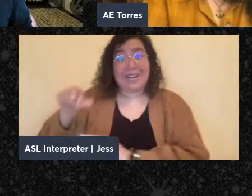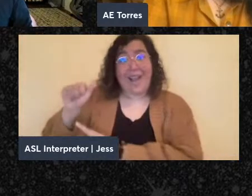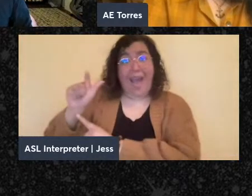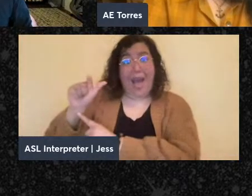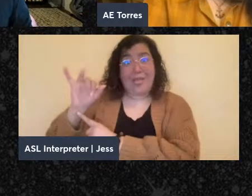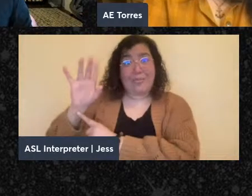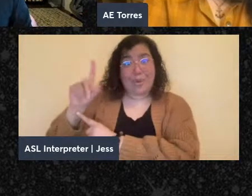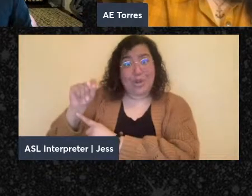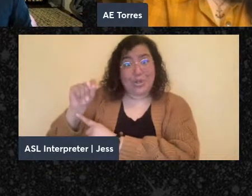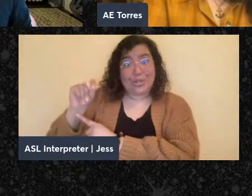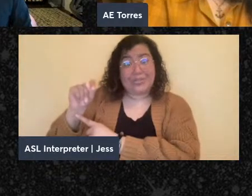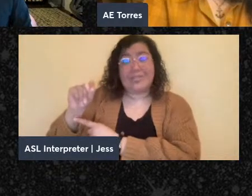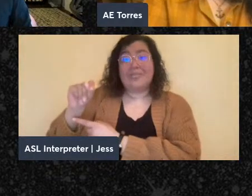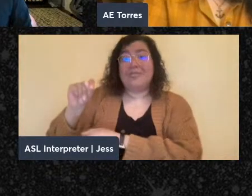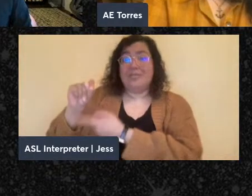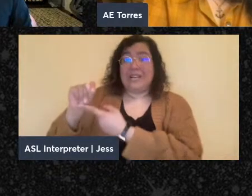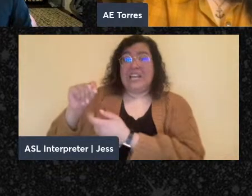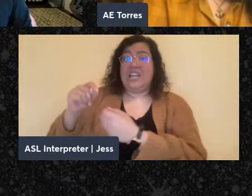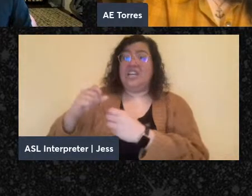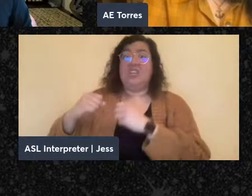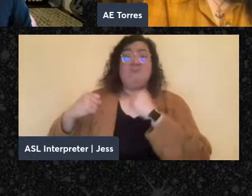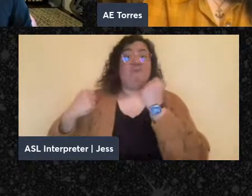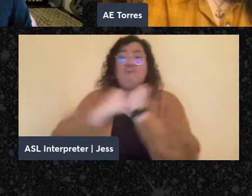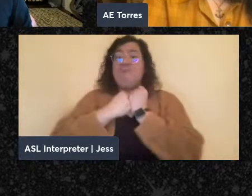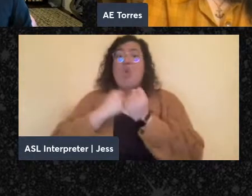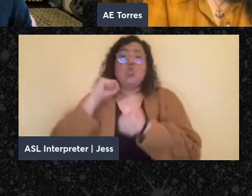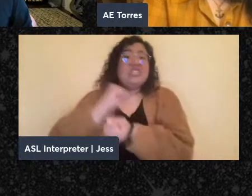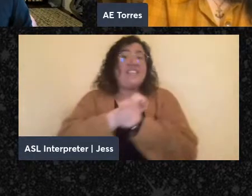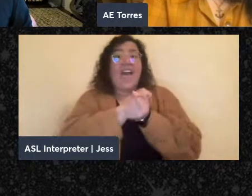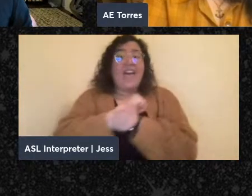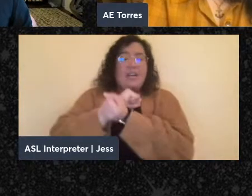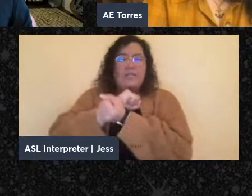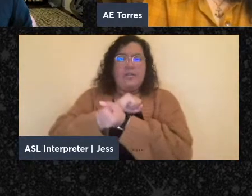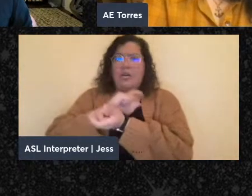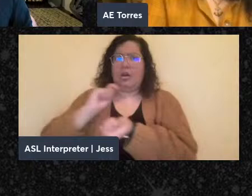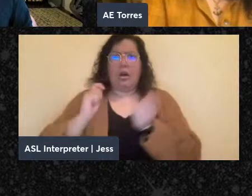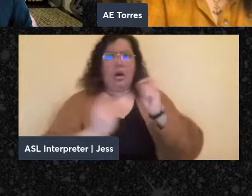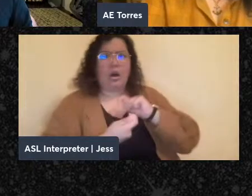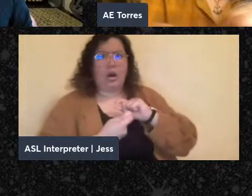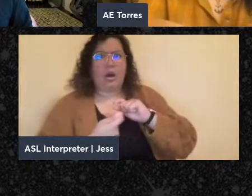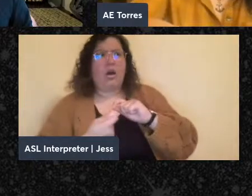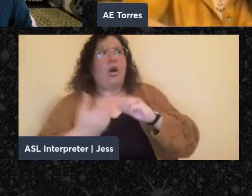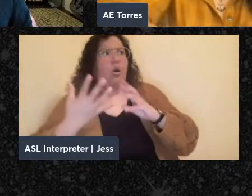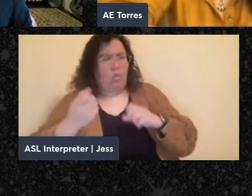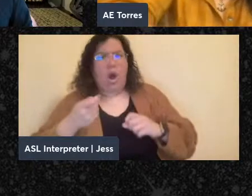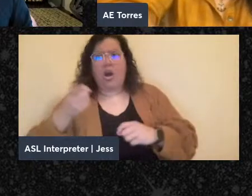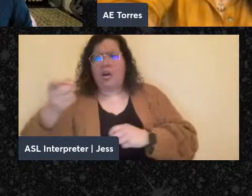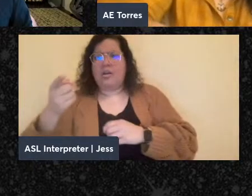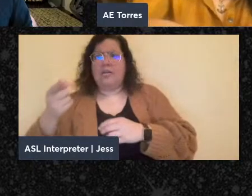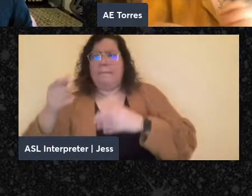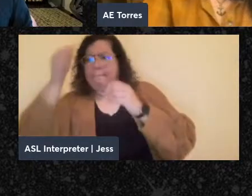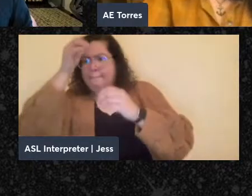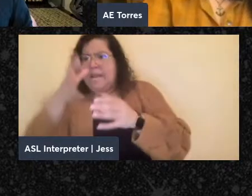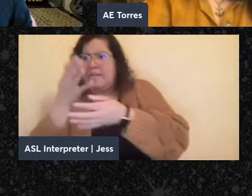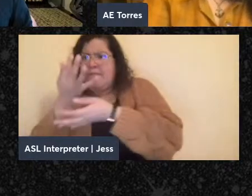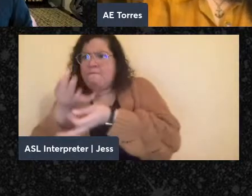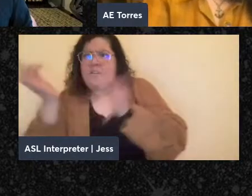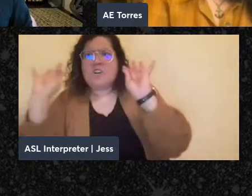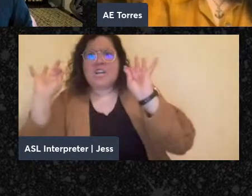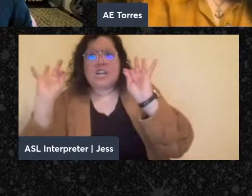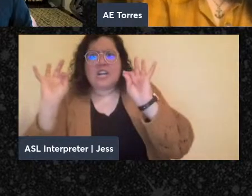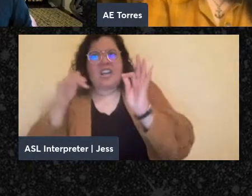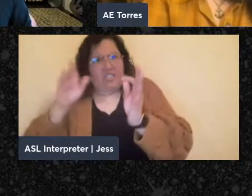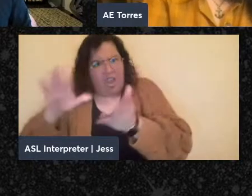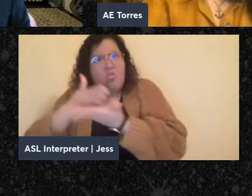fighting for the slave power to advocating for the rights of freedmen, even when it incurred the